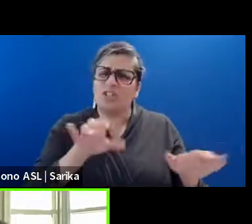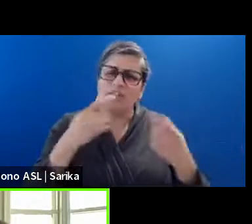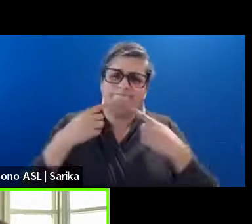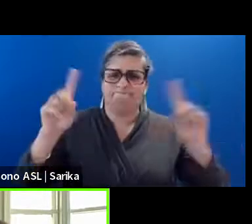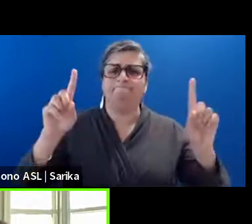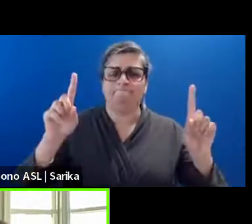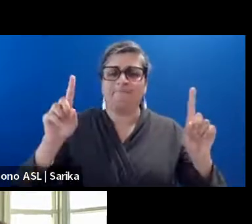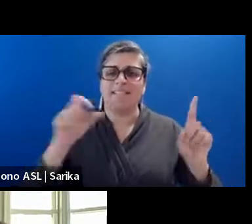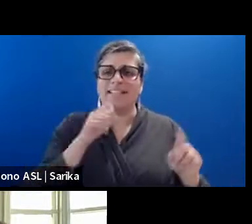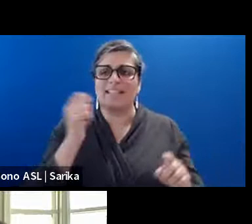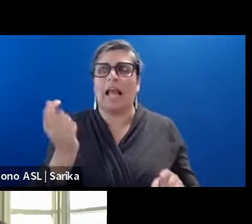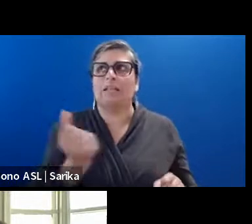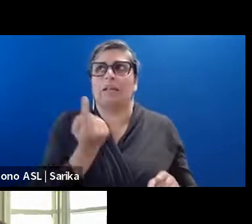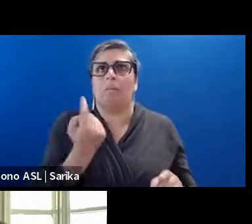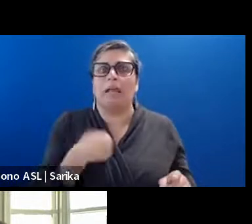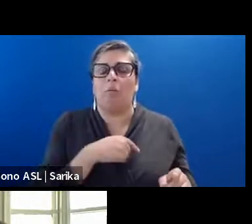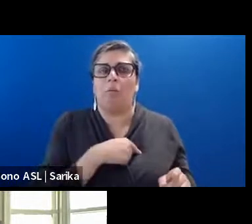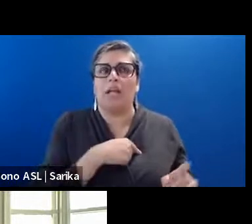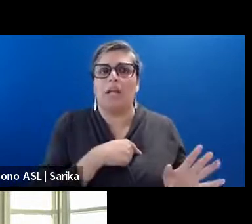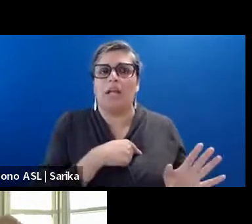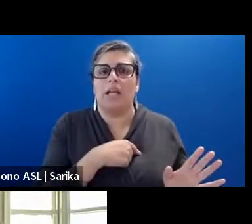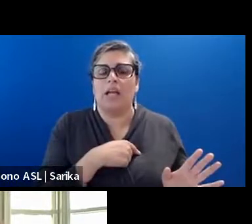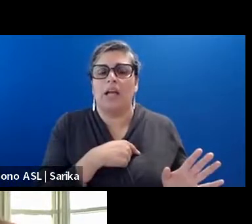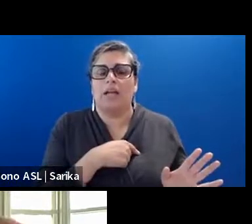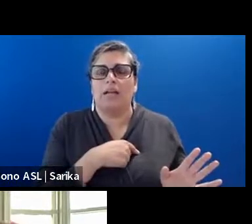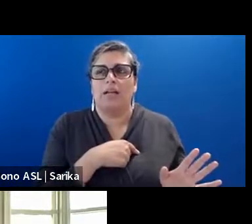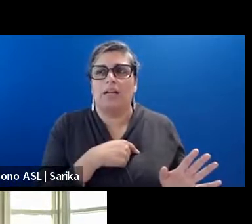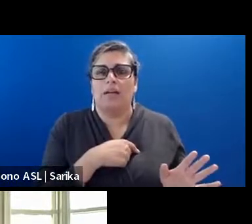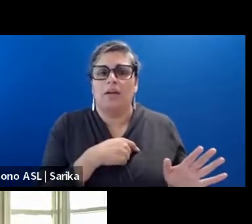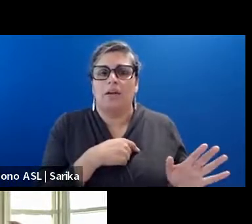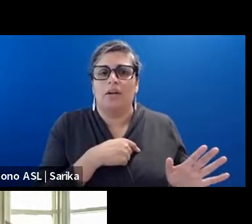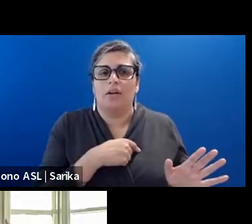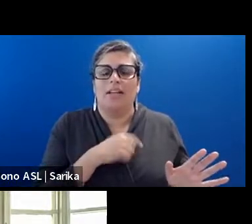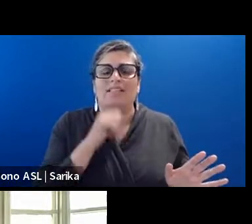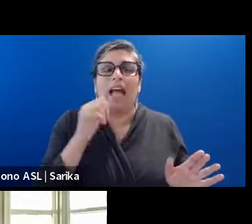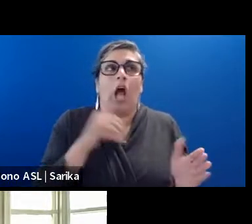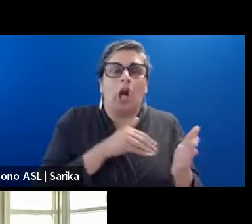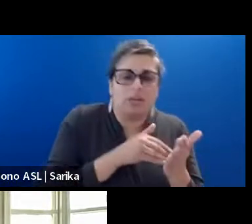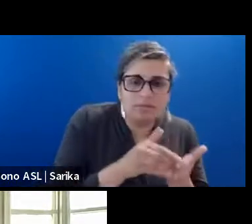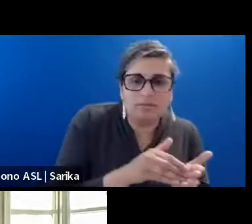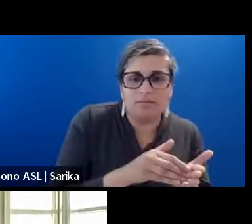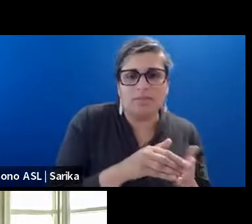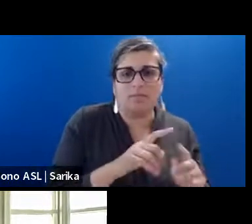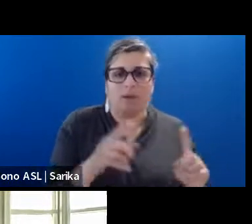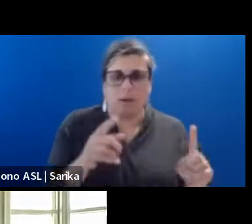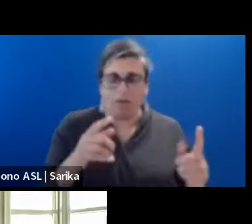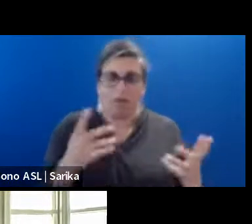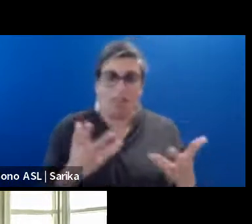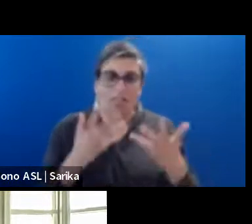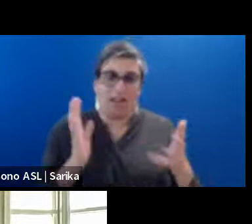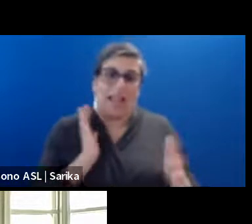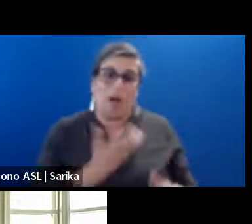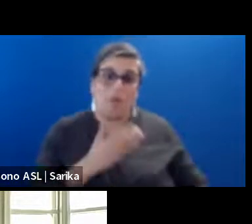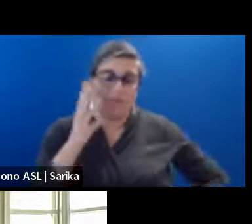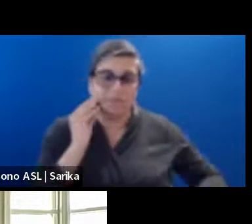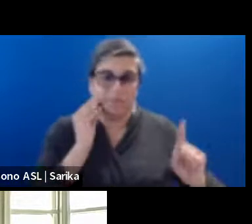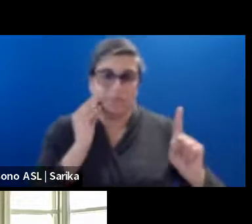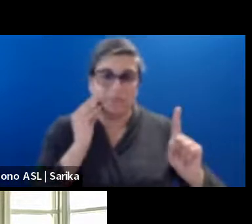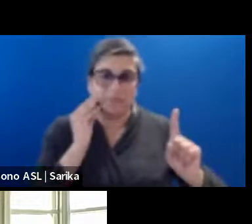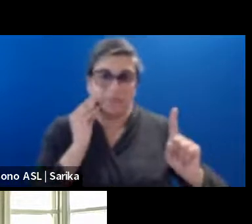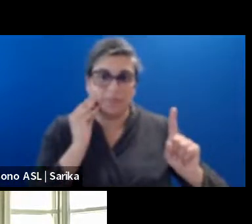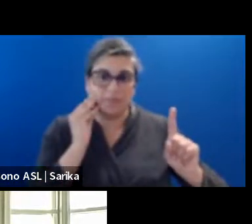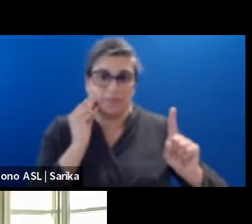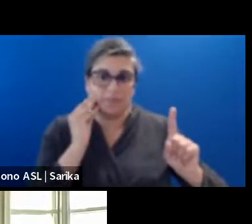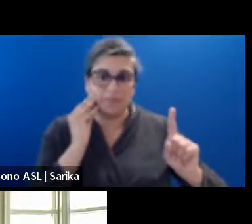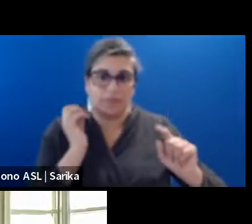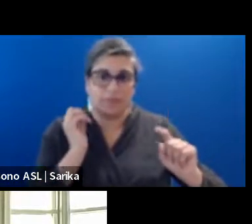here. It's not something. We. We have. Do a lot of. It's just. A lot of it. In our experience. Has been more. Subject matter driven.